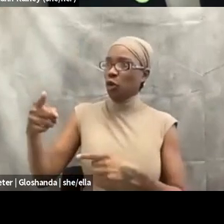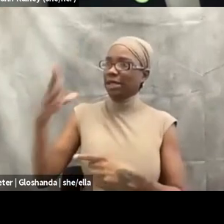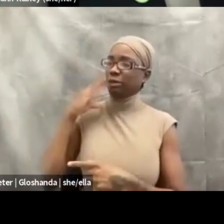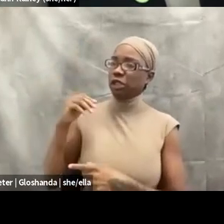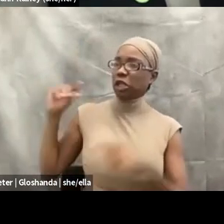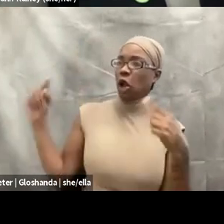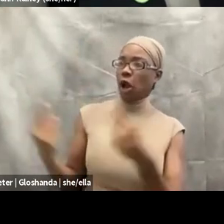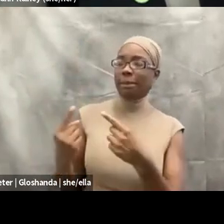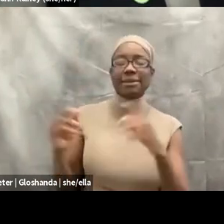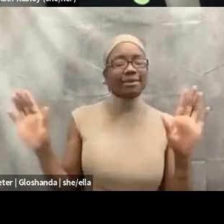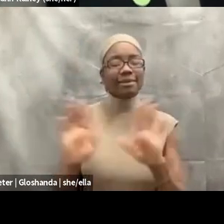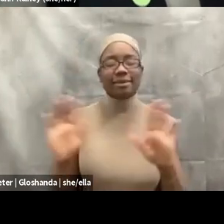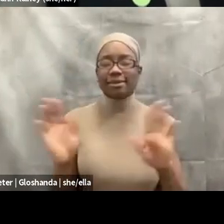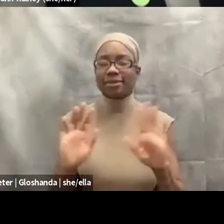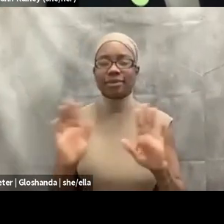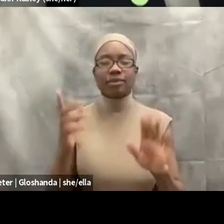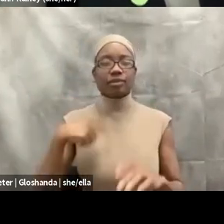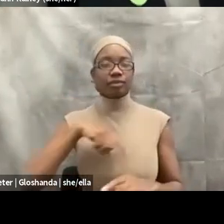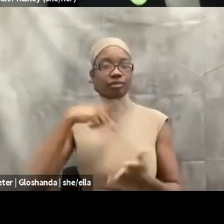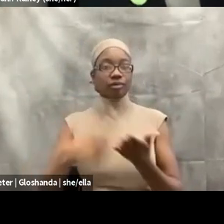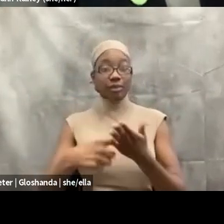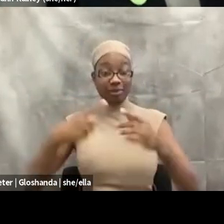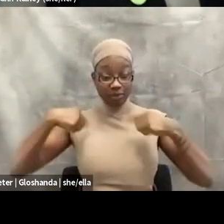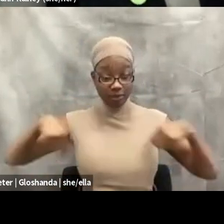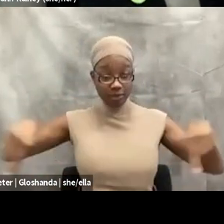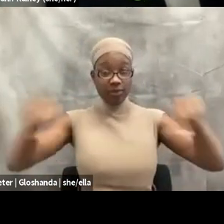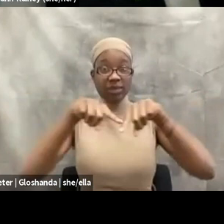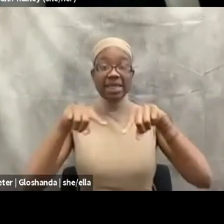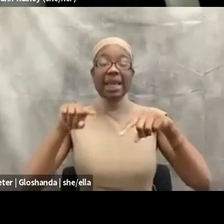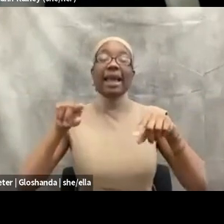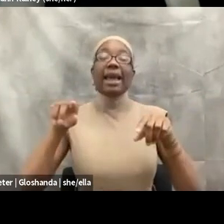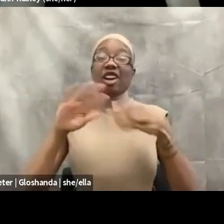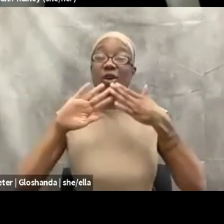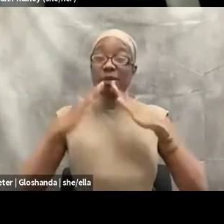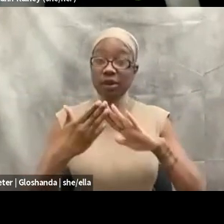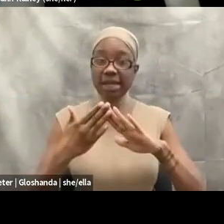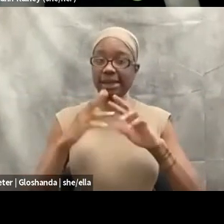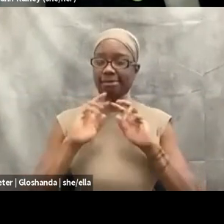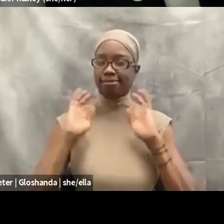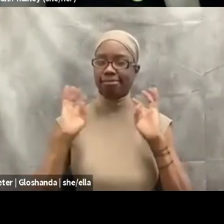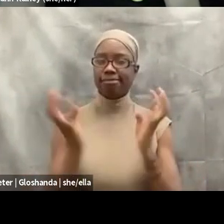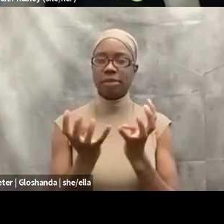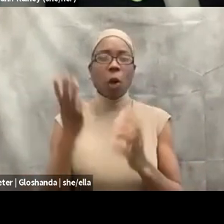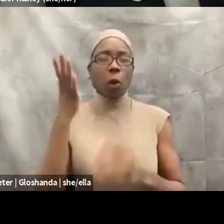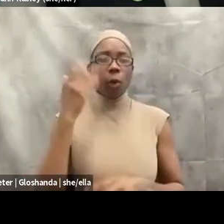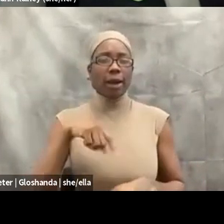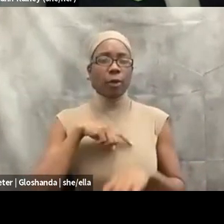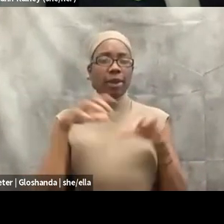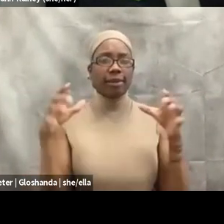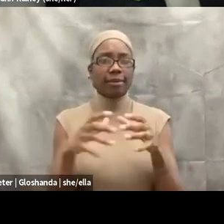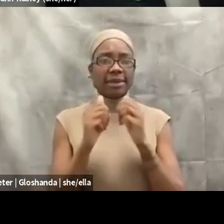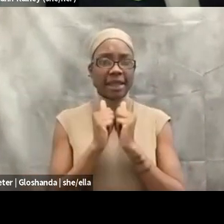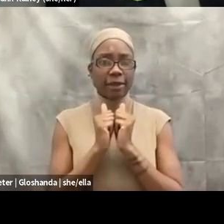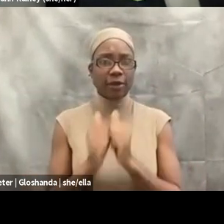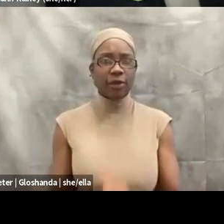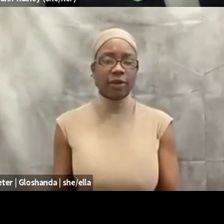We talk about all of us as a community sitting there, what brought us there together. Um, sometimes it still feels like this